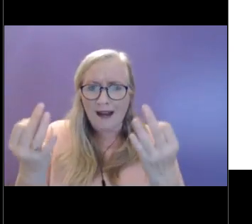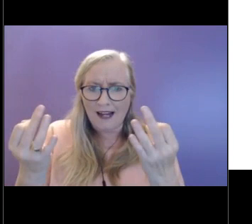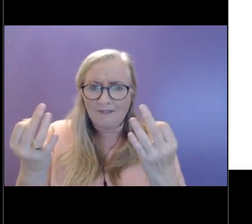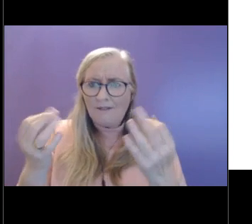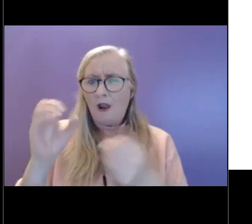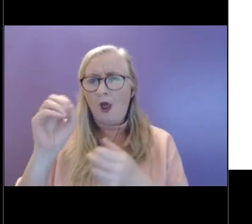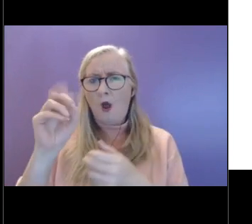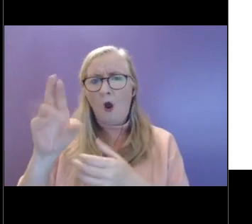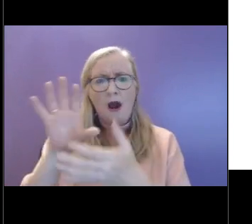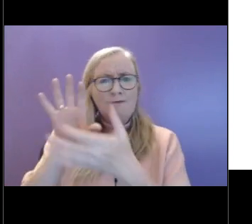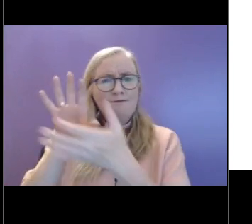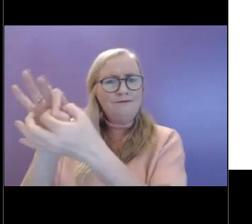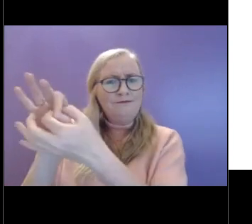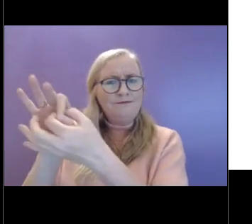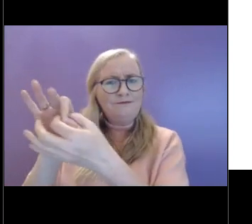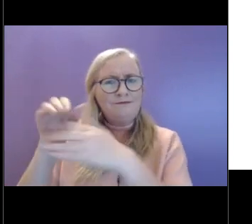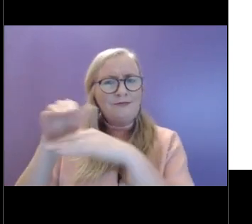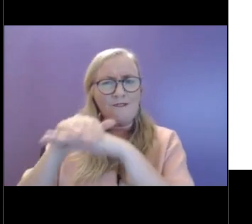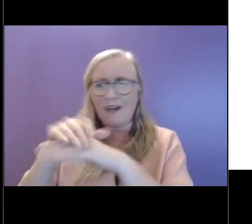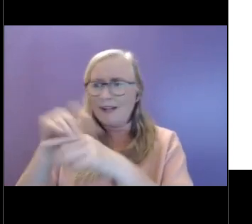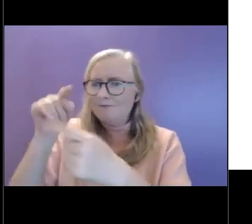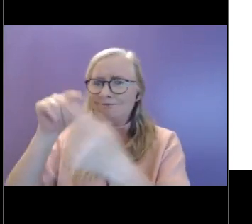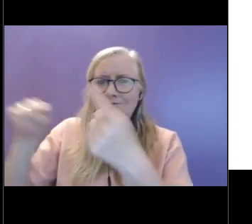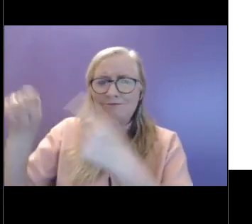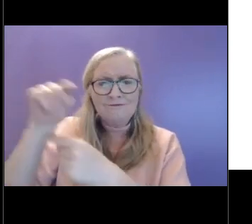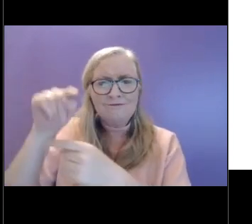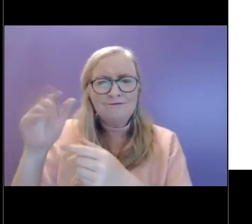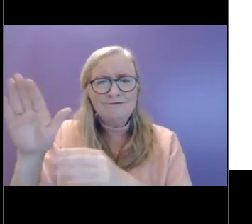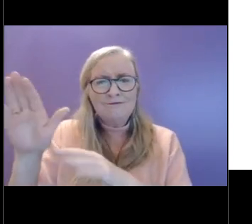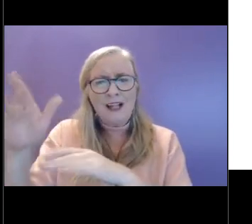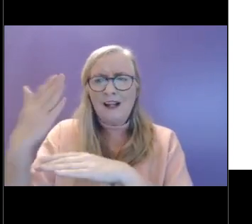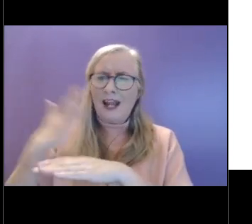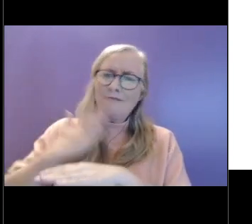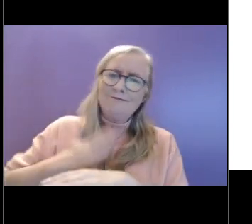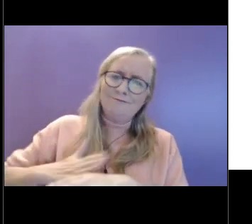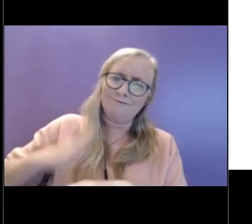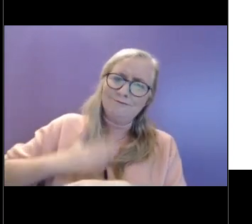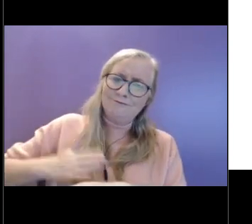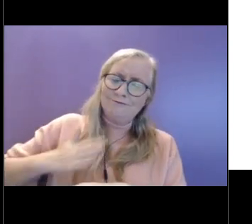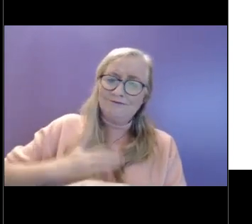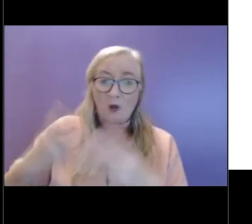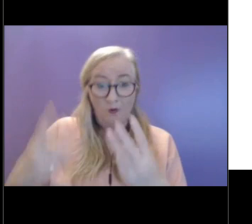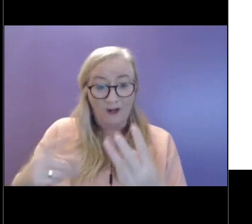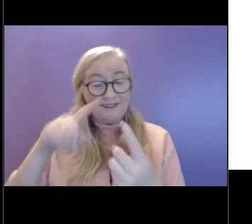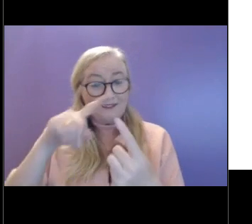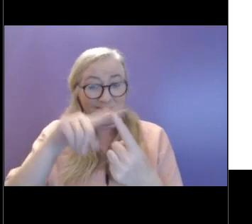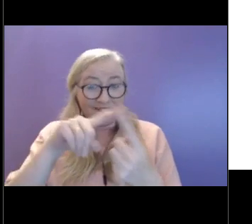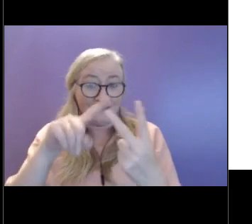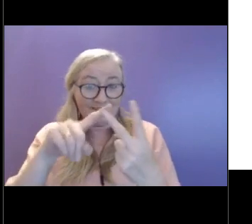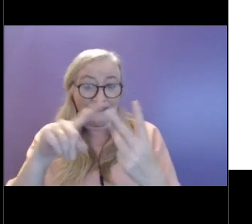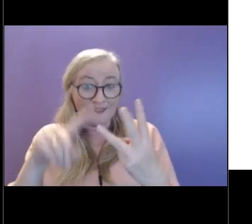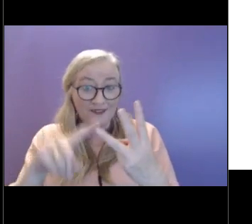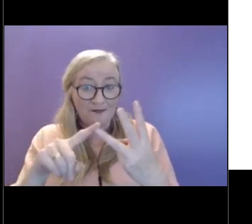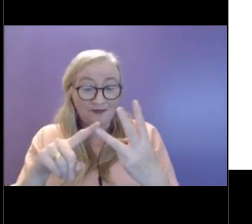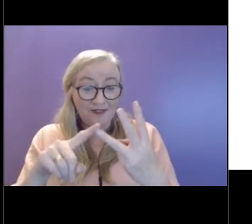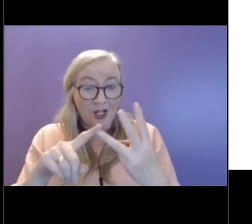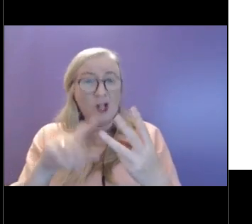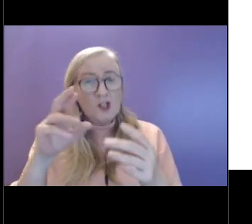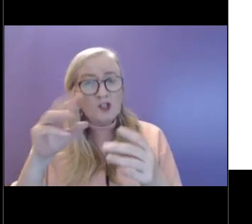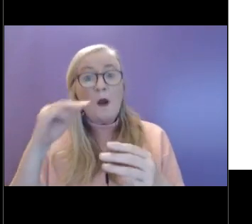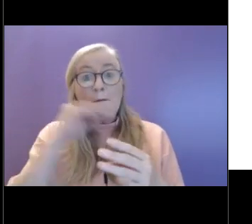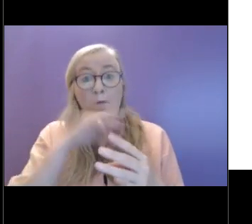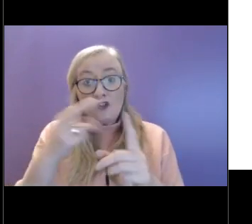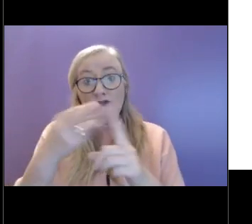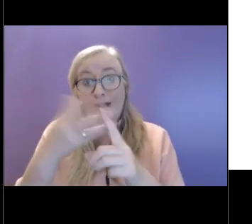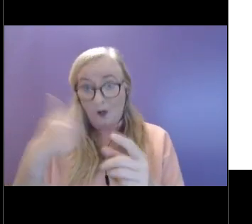loved ones, you know, to connect with people, to feel kind of soothed in that way. And the important thing to recognize is where we do all of